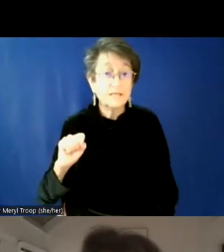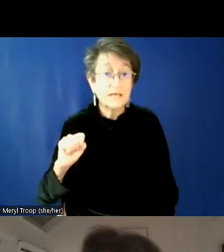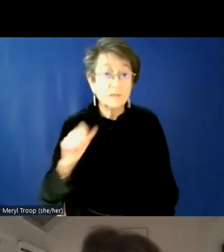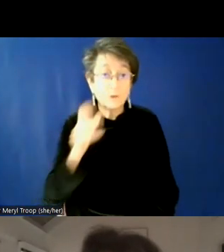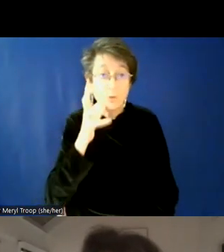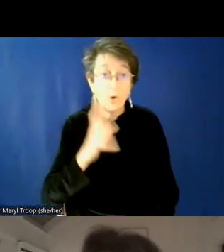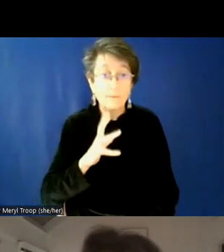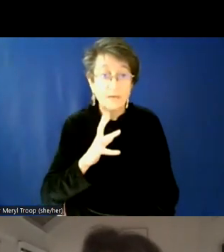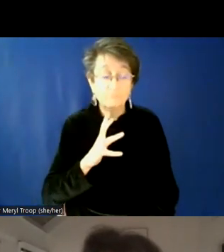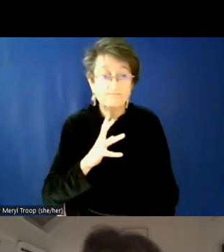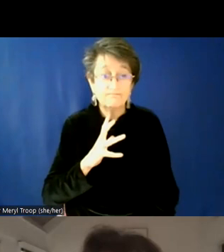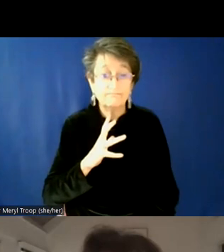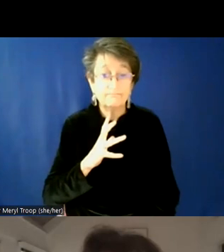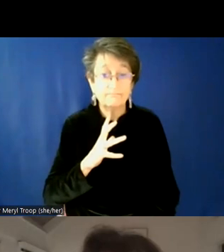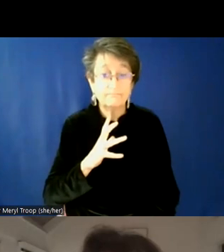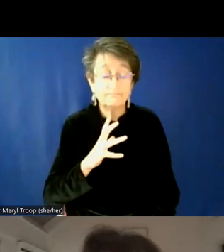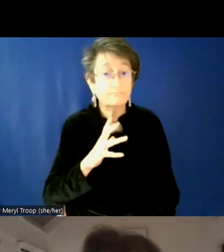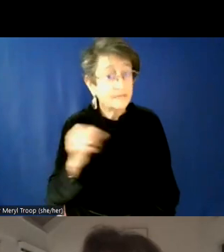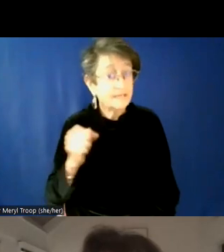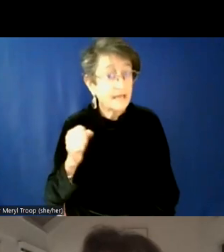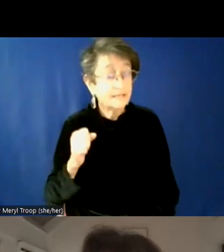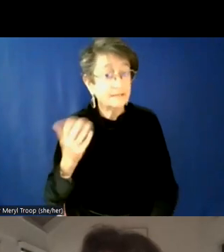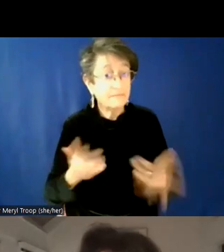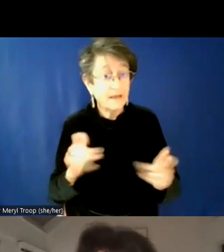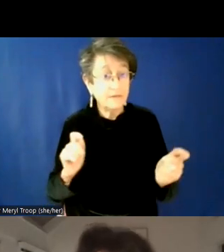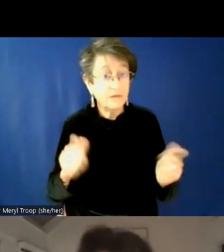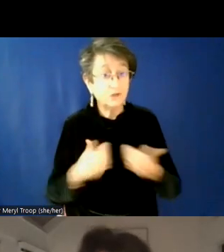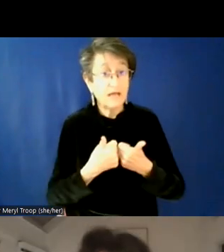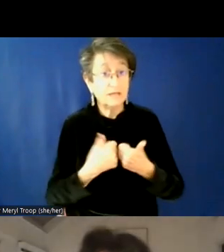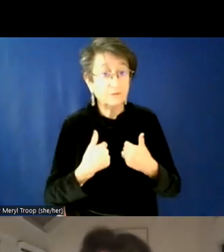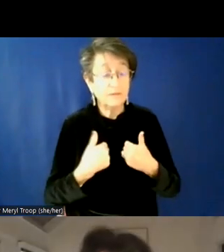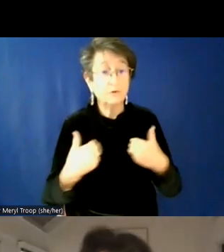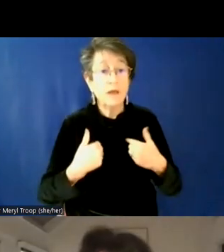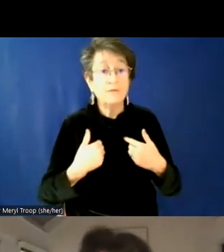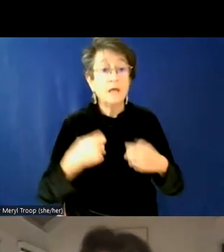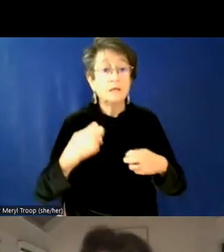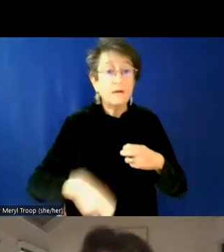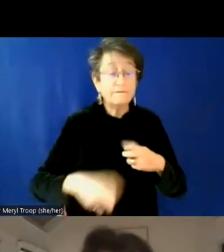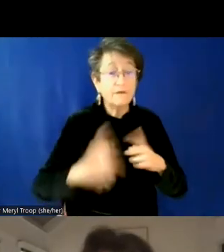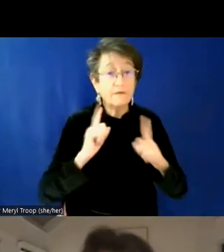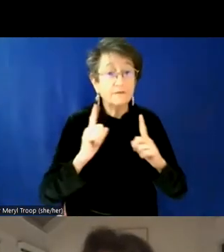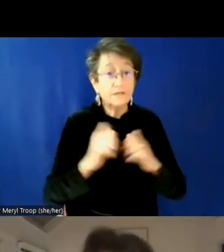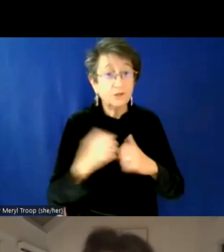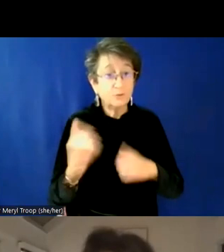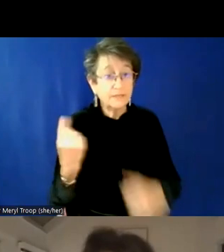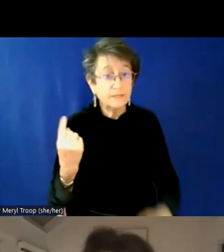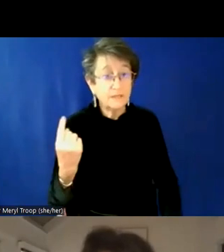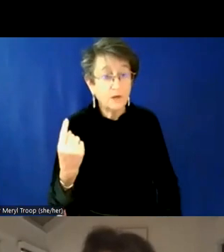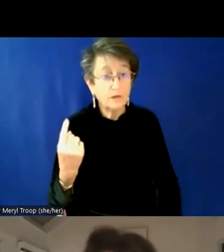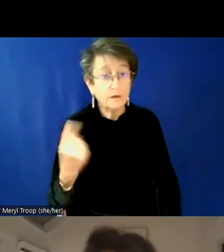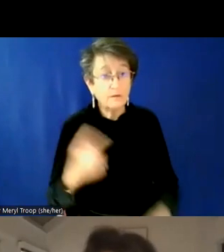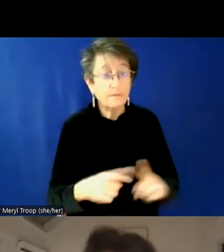know, it, you know, yes, it may be challenging for me to have a difficult conversation with somebody, but it's not a, it's not as